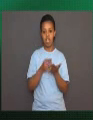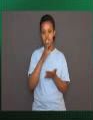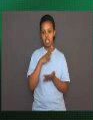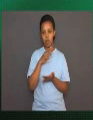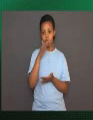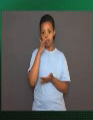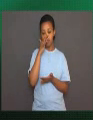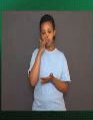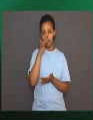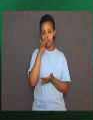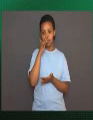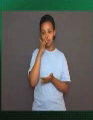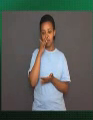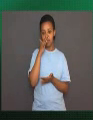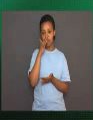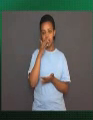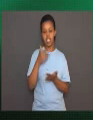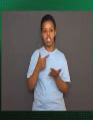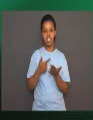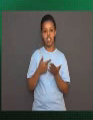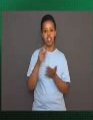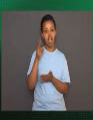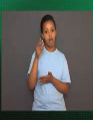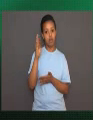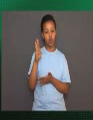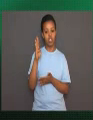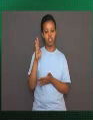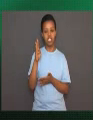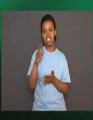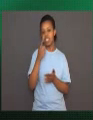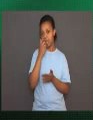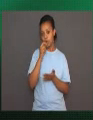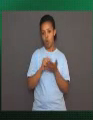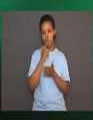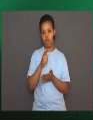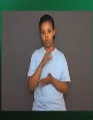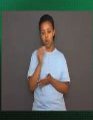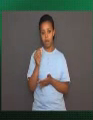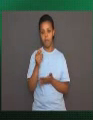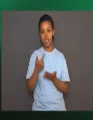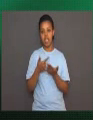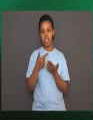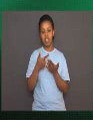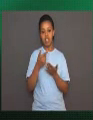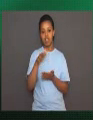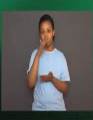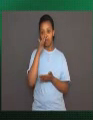demonstrating habituation. The sense of smell stops responding to